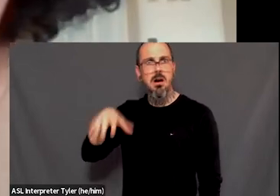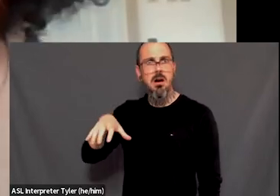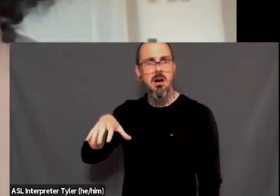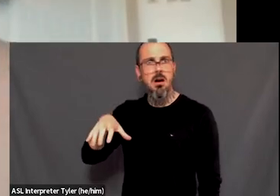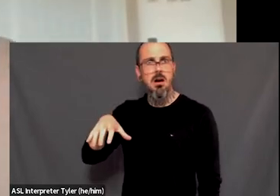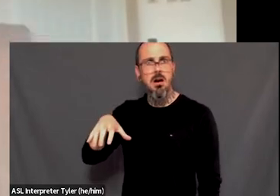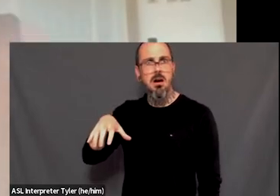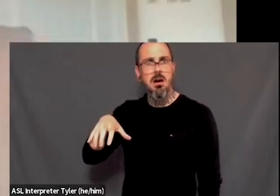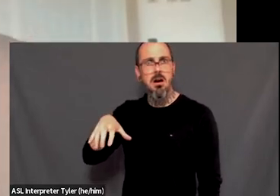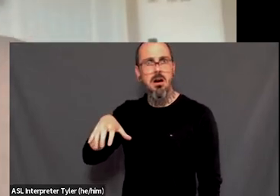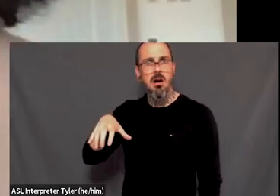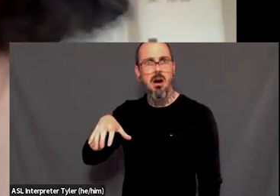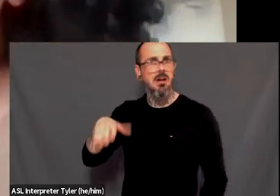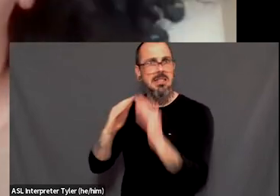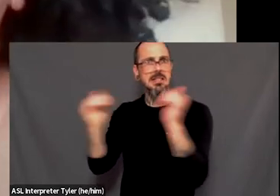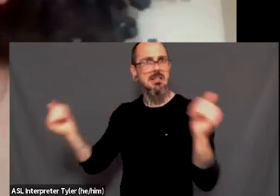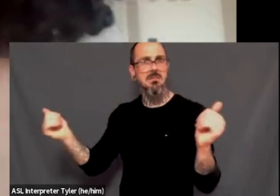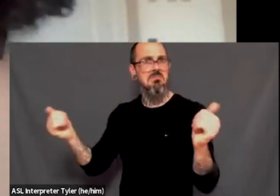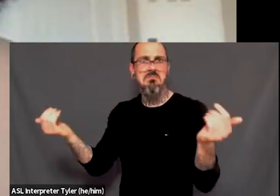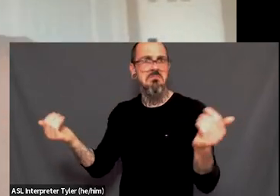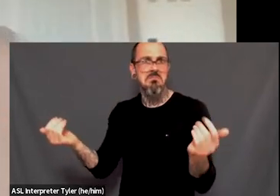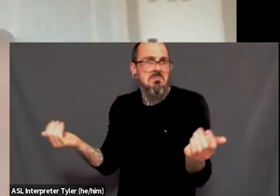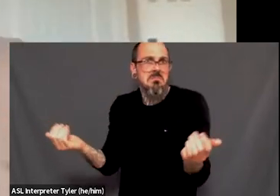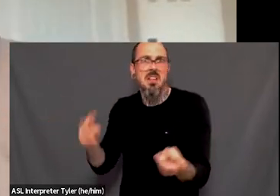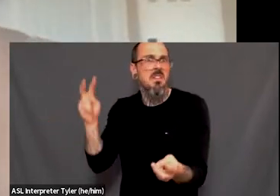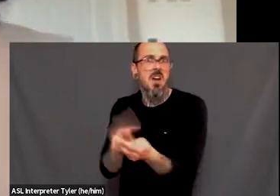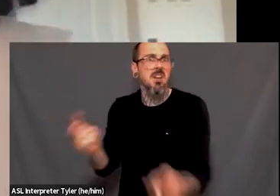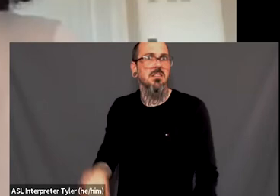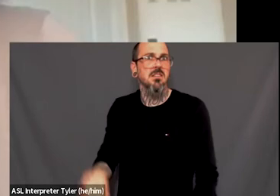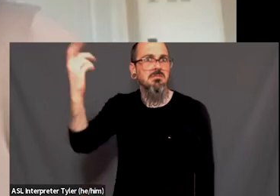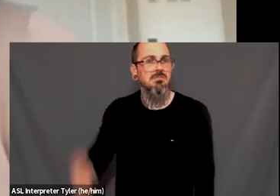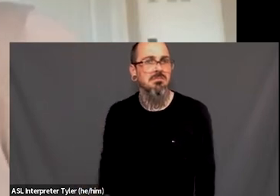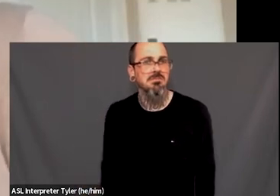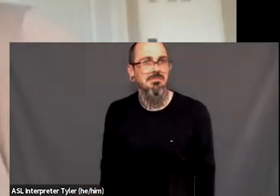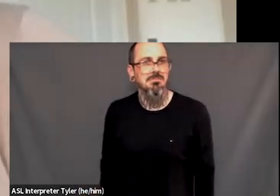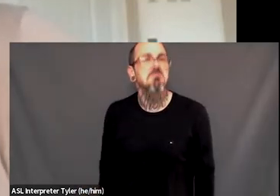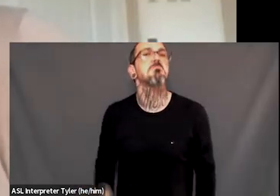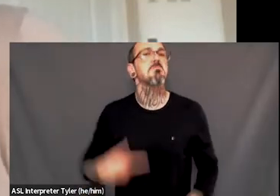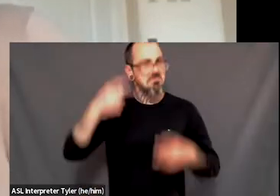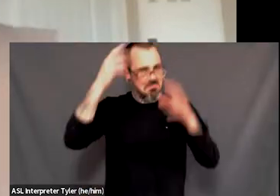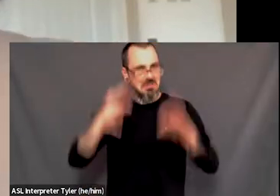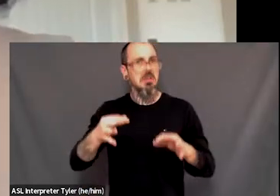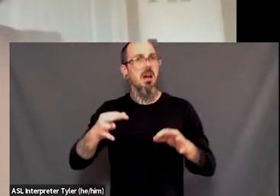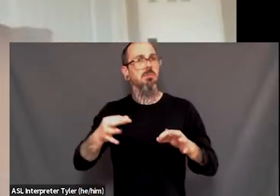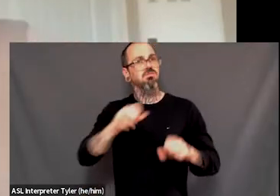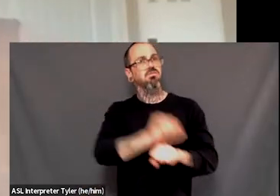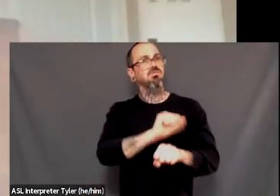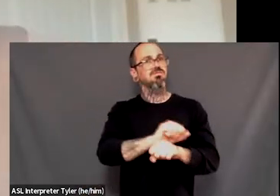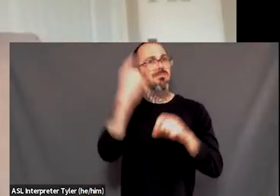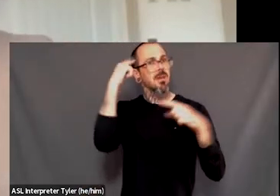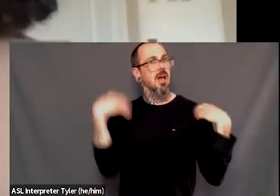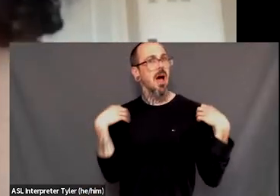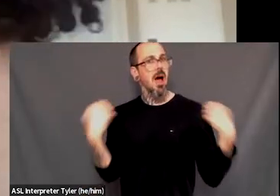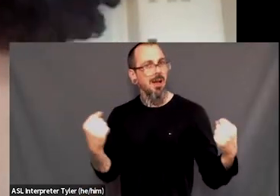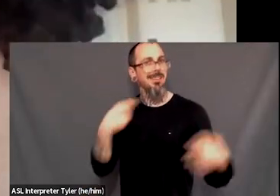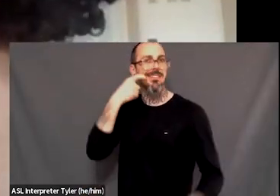mental health and addictions. I'm trying to work one, like this, like making people change their minds about different things. I'm like trying to